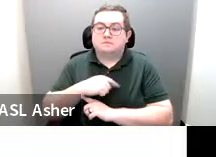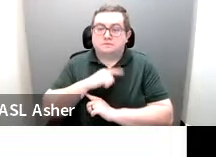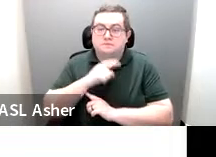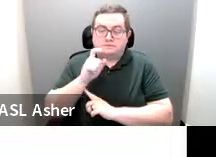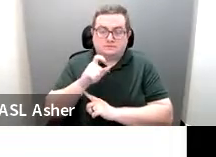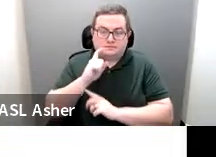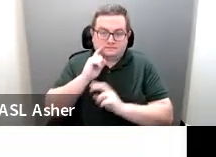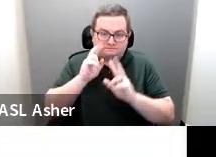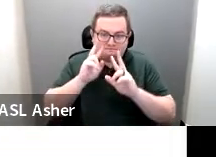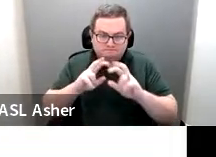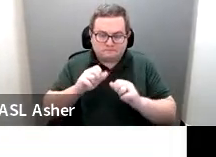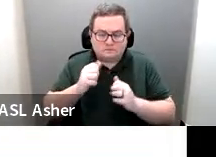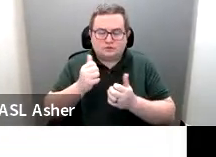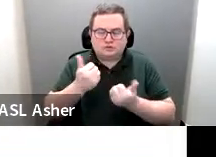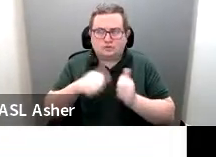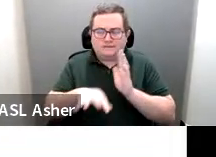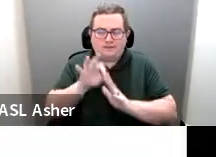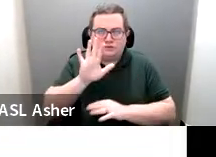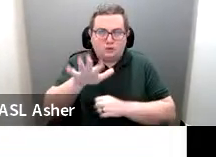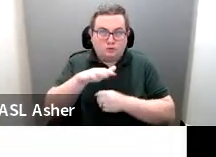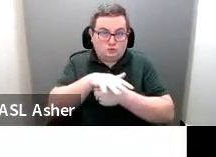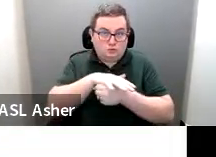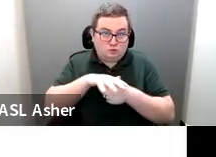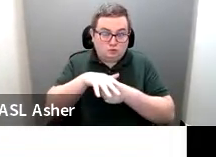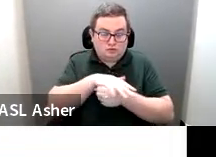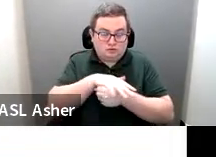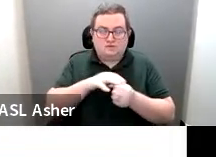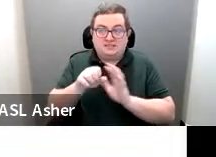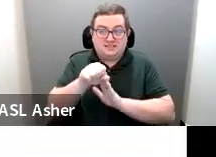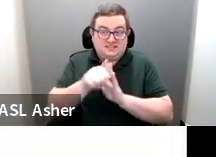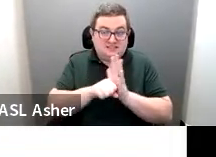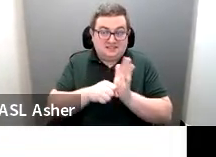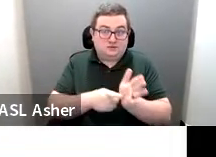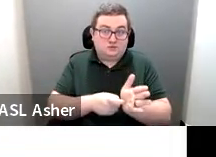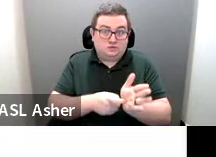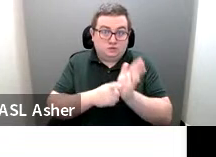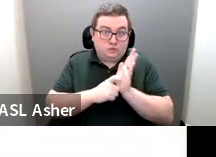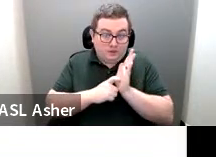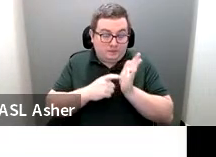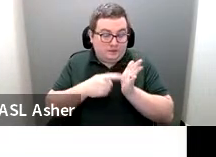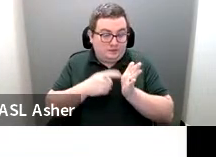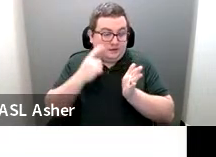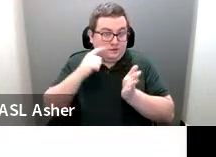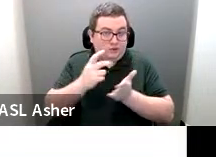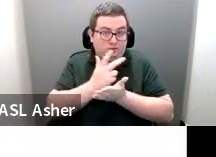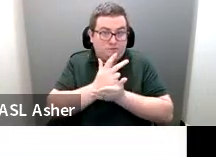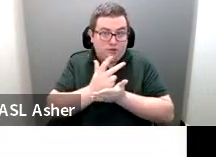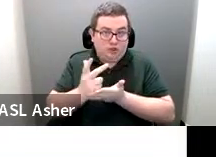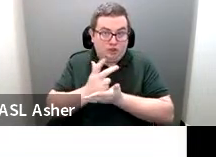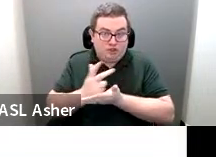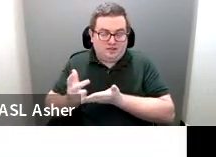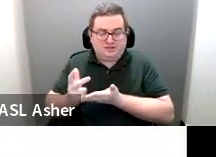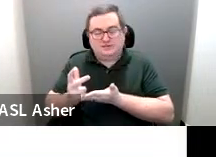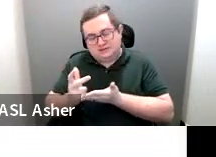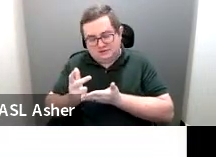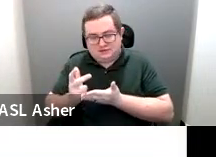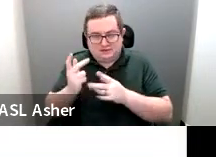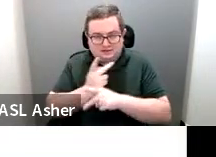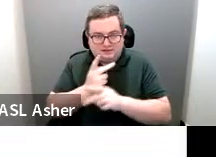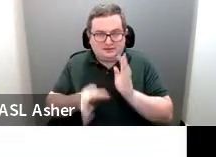municipality or state requirement is for parking because there might be